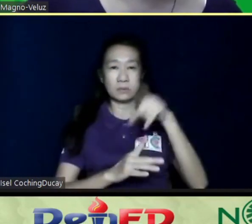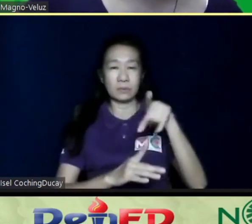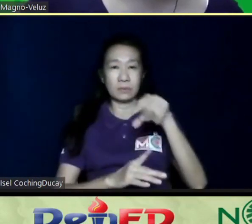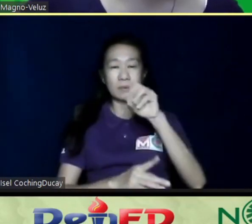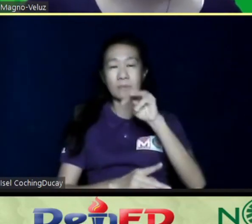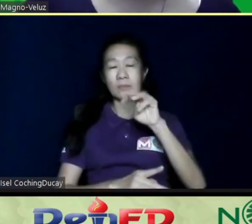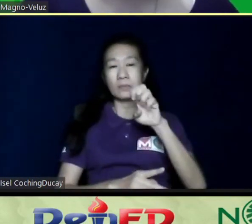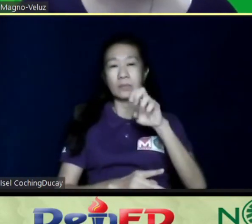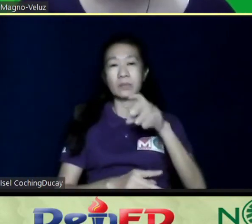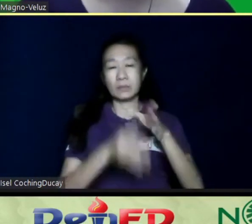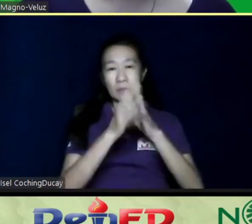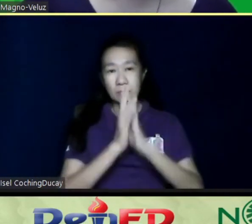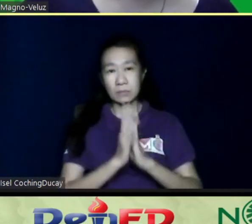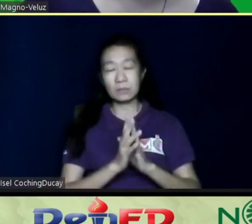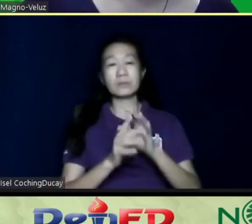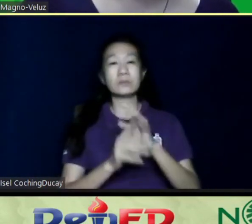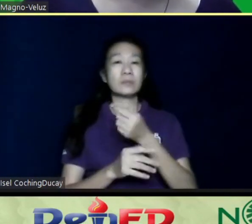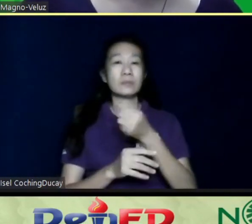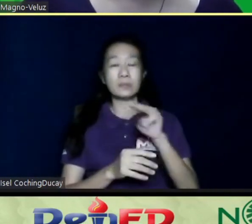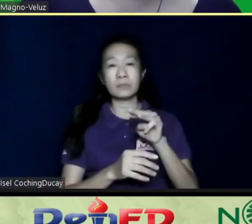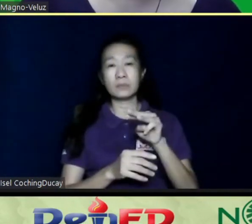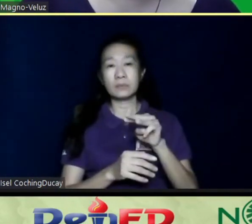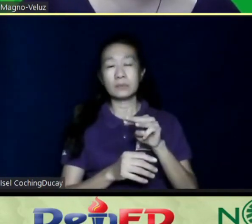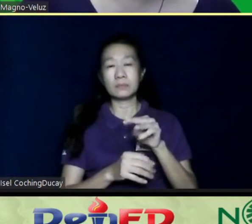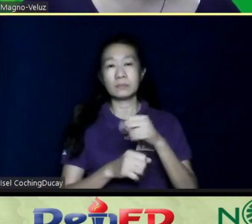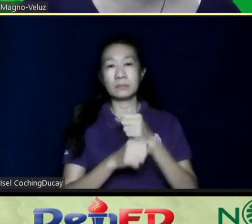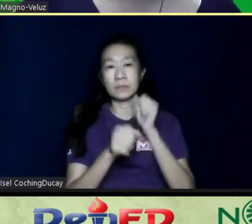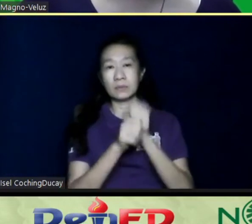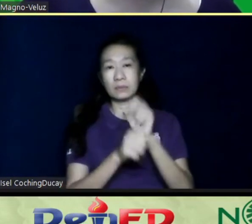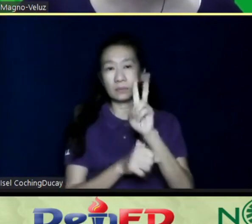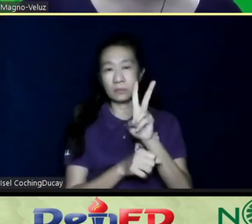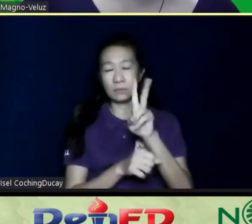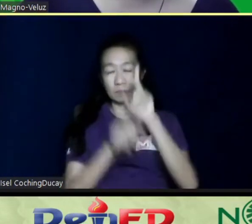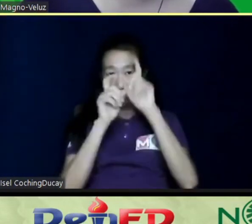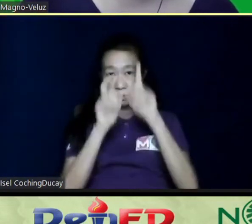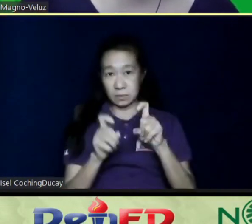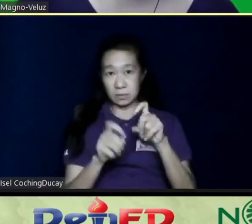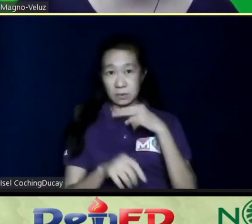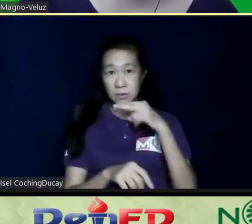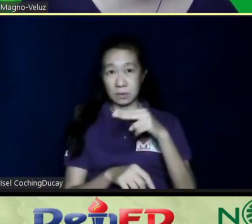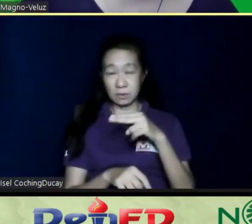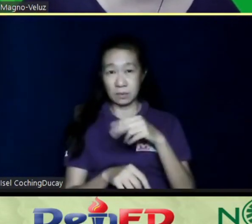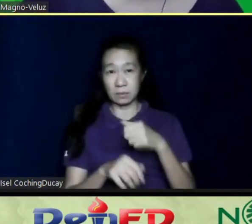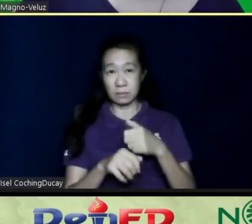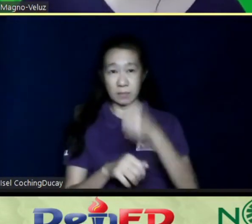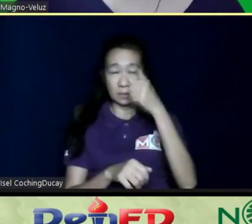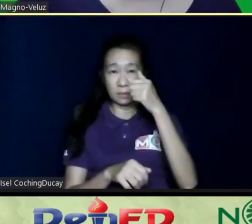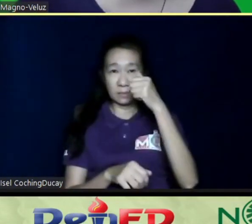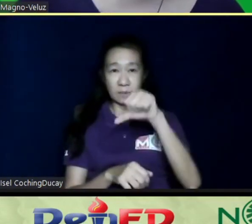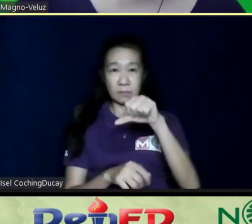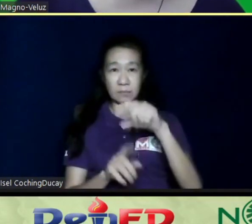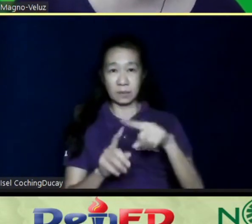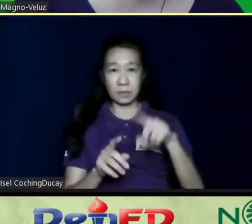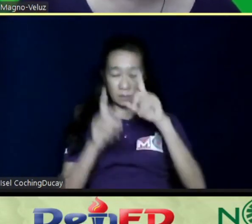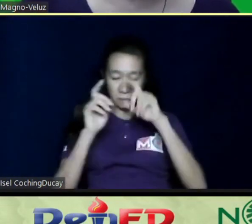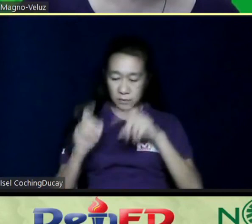ask them to take two tests. It's pass or fail. It's really an assessment